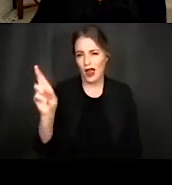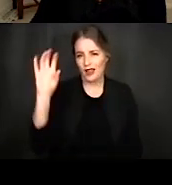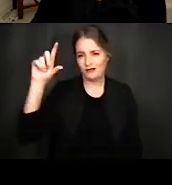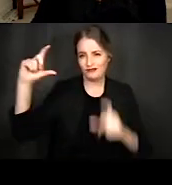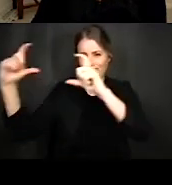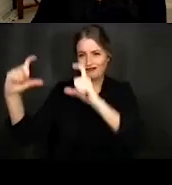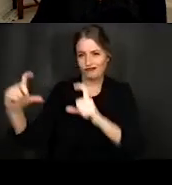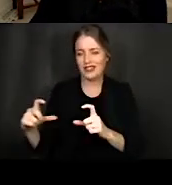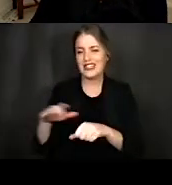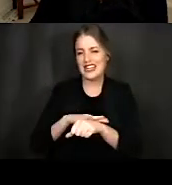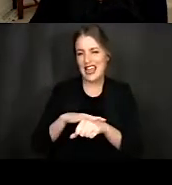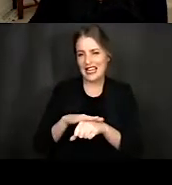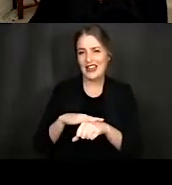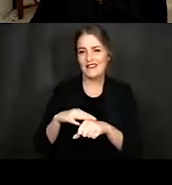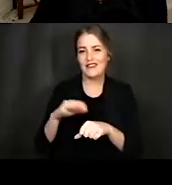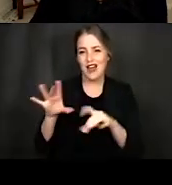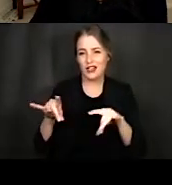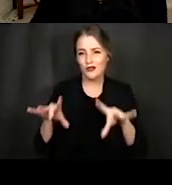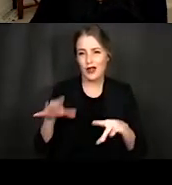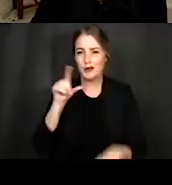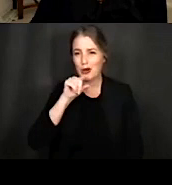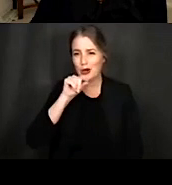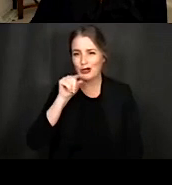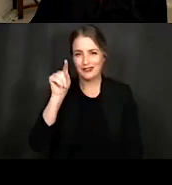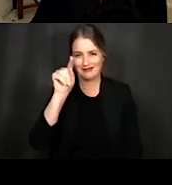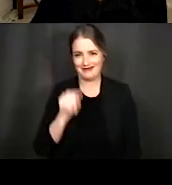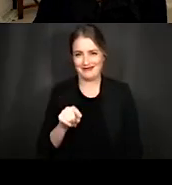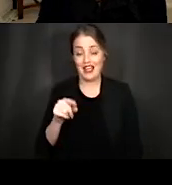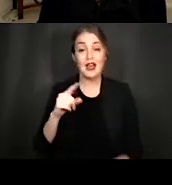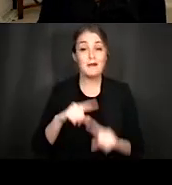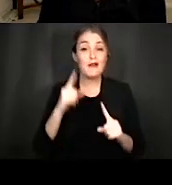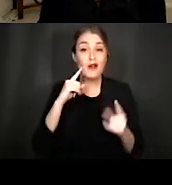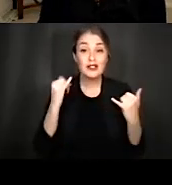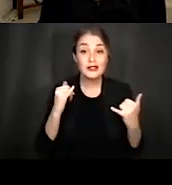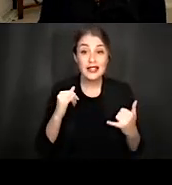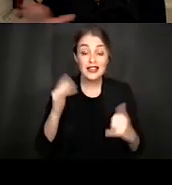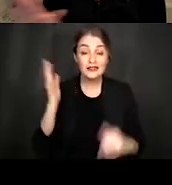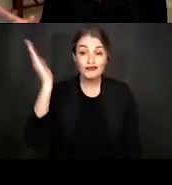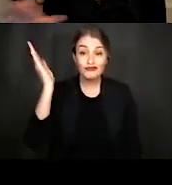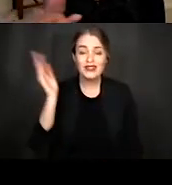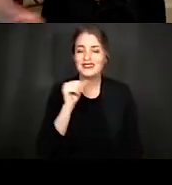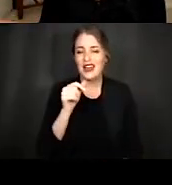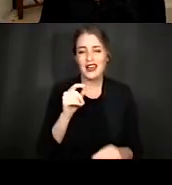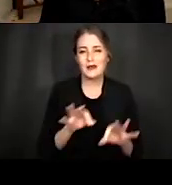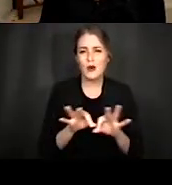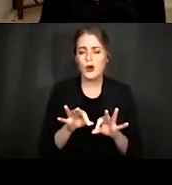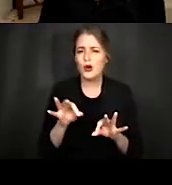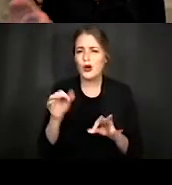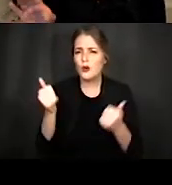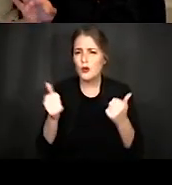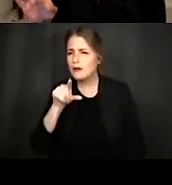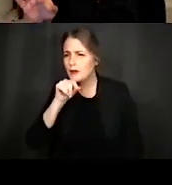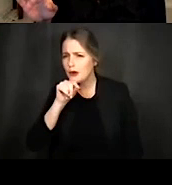Australian birds. But for the purposes of today's talk, it's not important that you know whose song belongs to who.